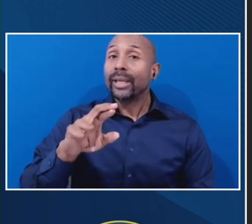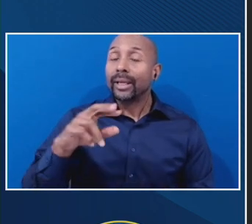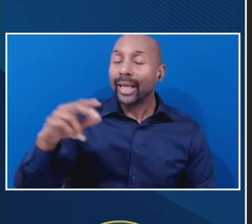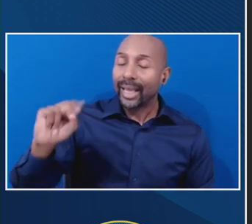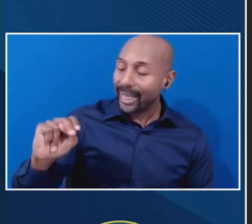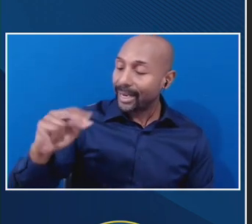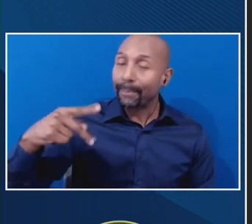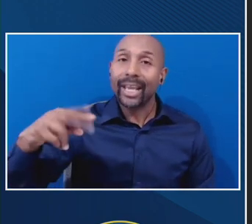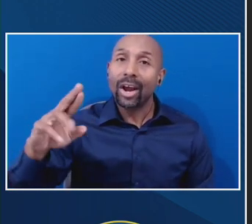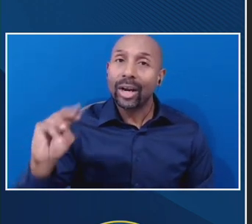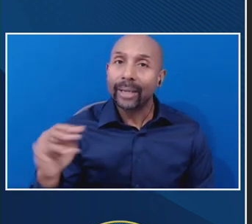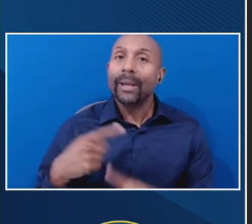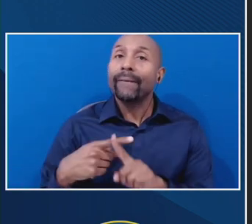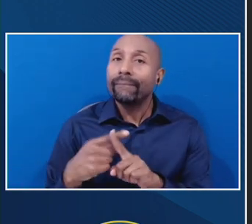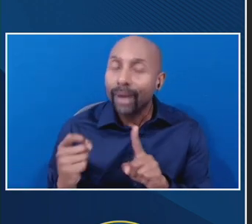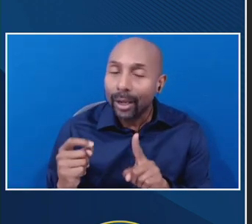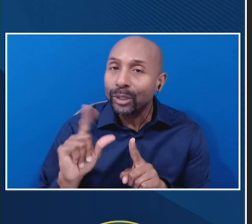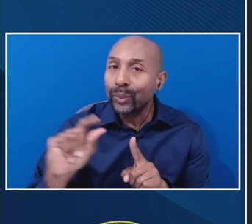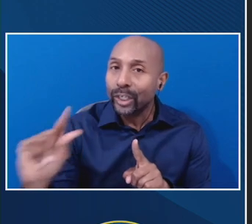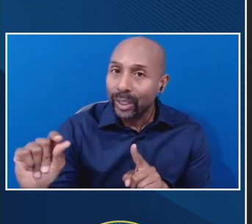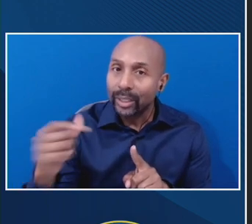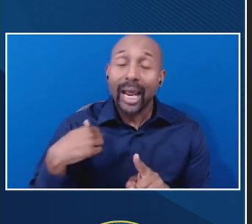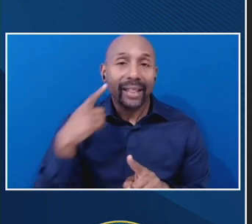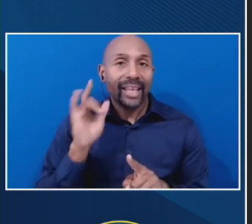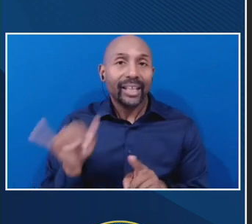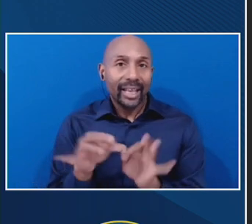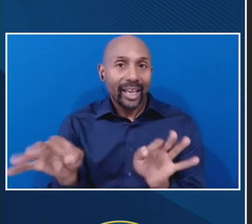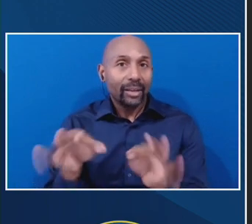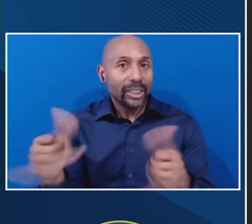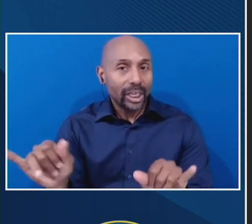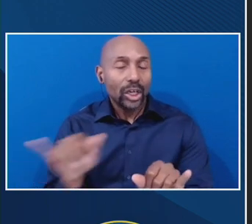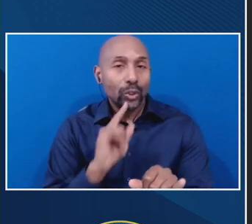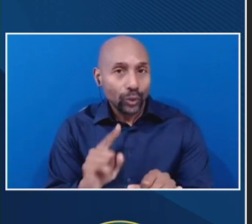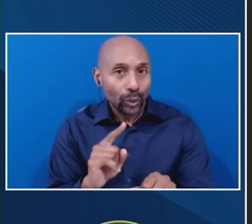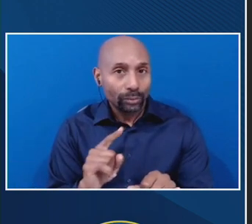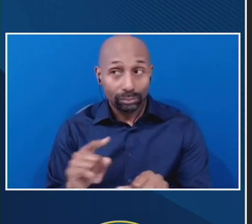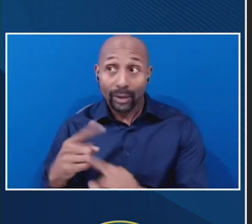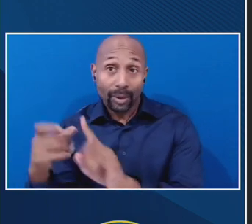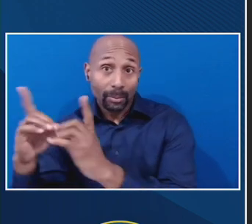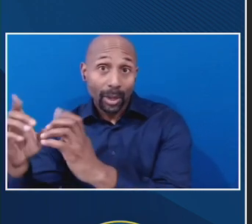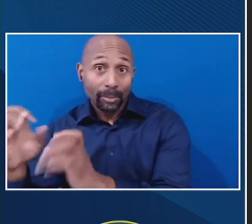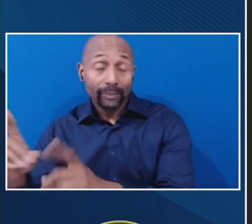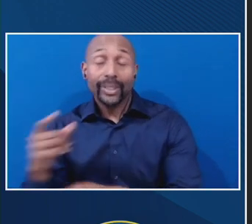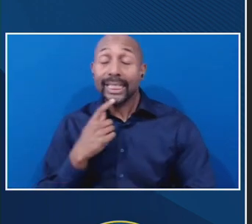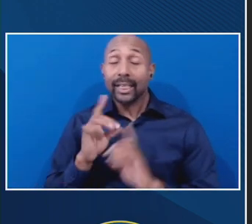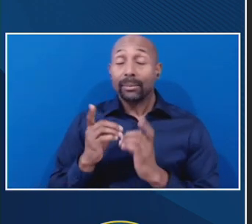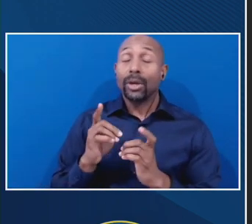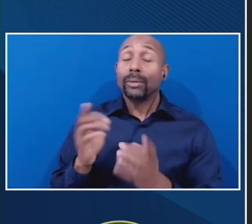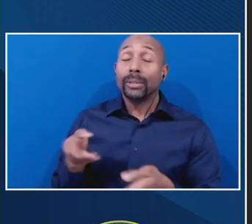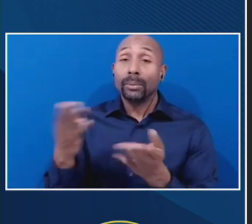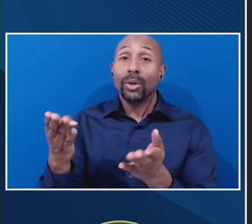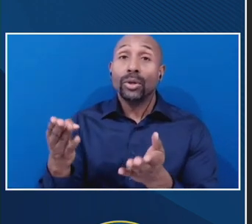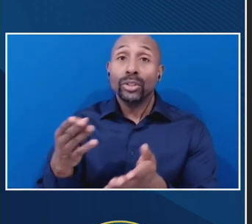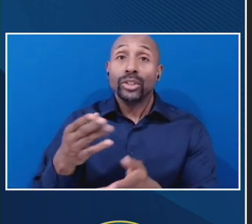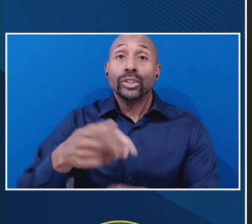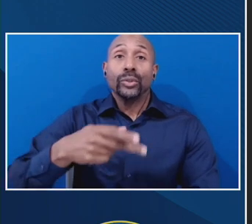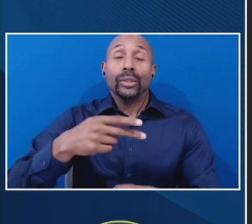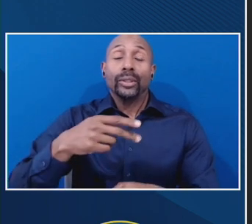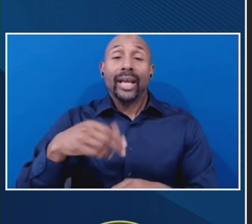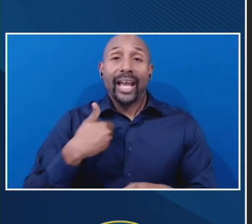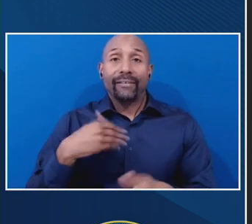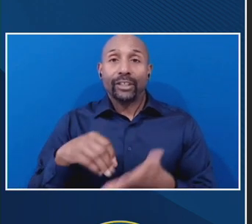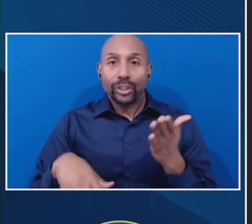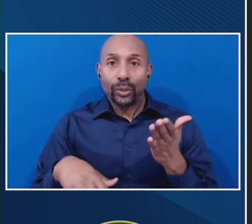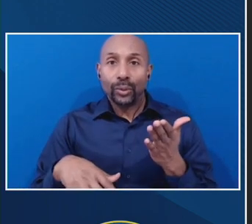because I think it's still true. And these were the department's words. So the department proposes to treat a student as having completed a period of the student has completed a